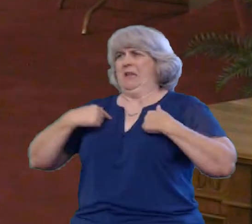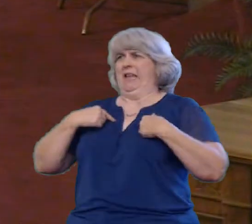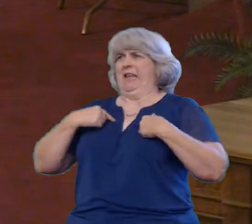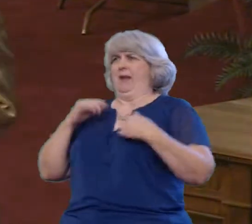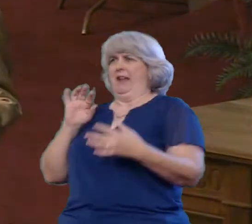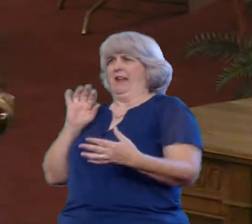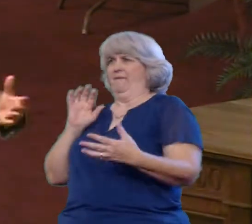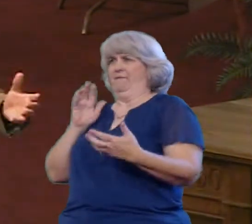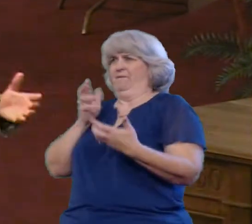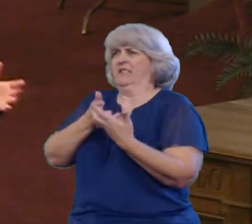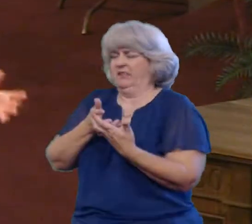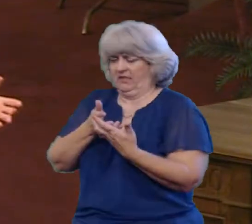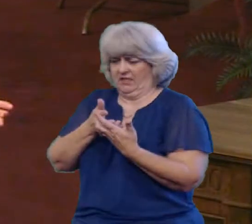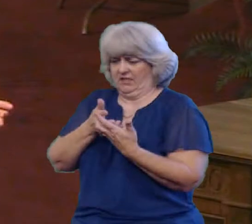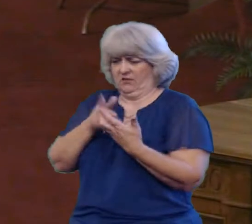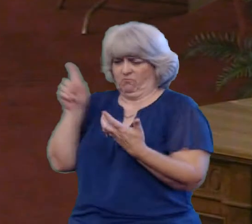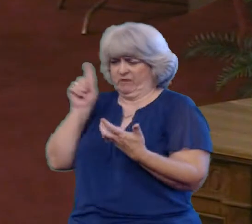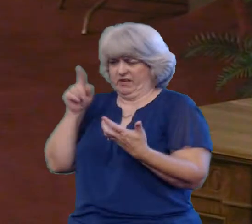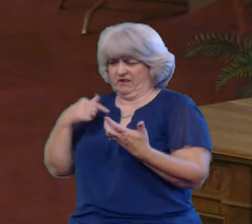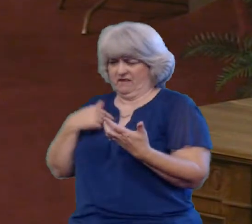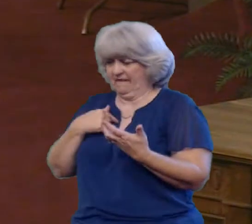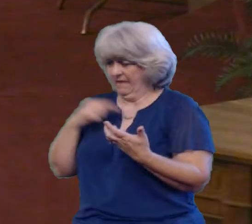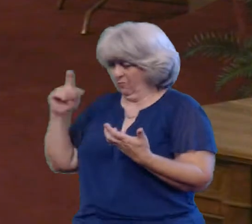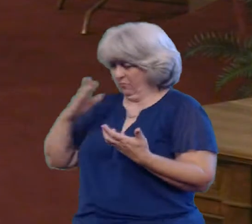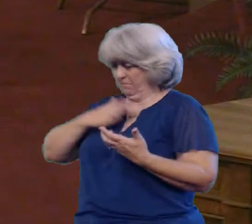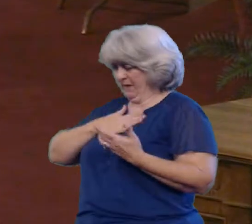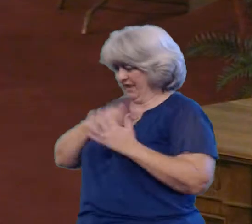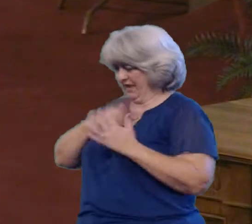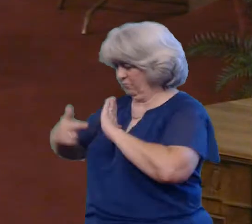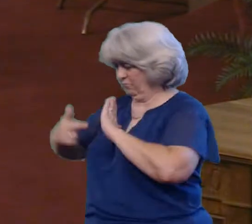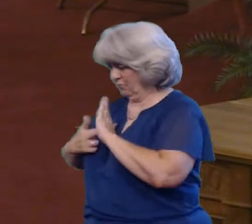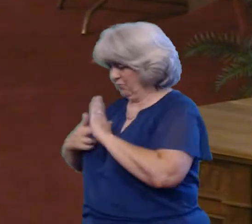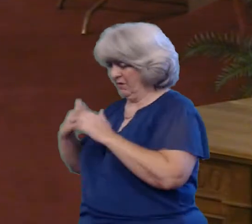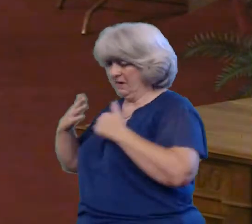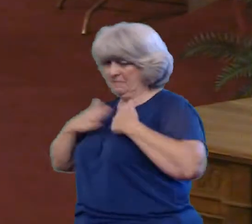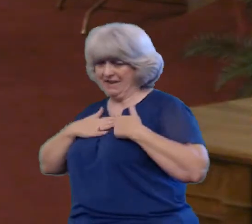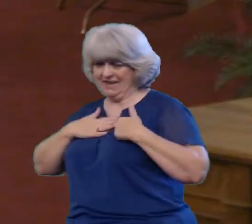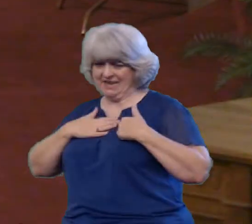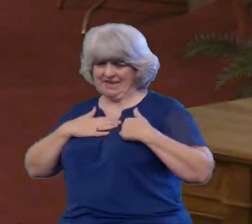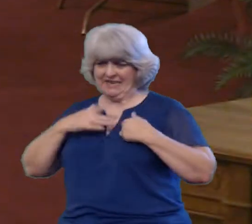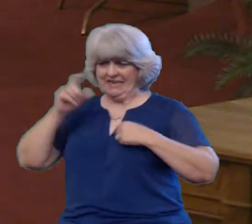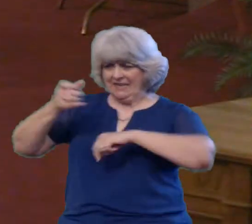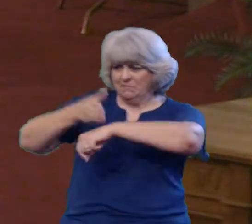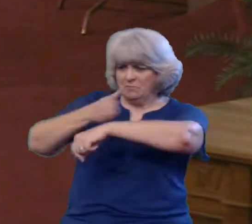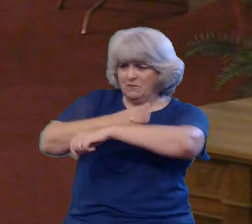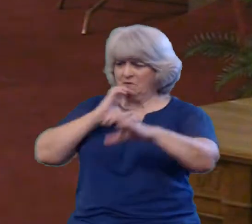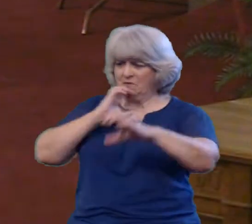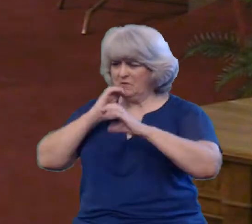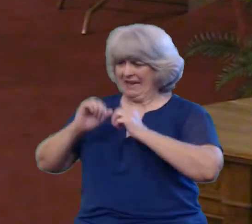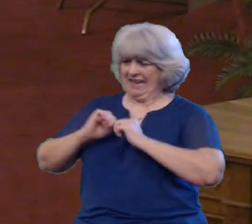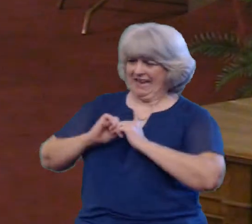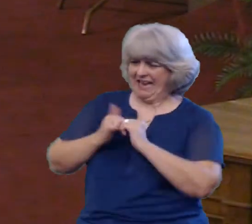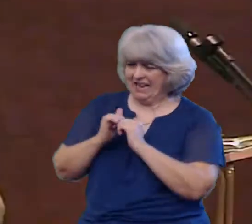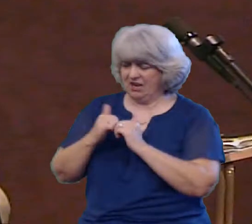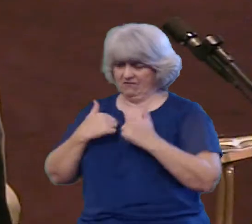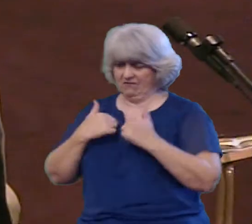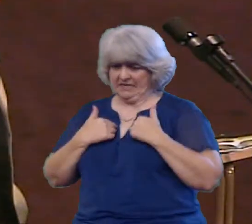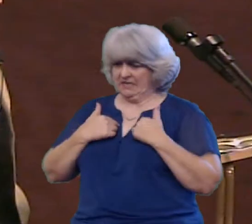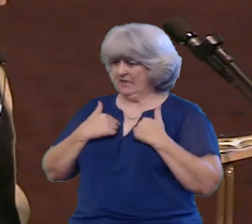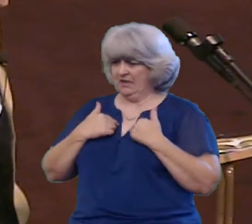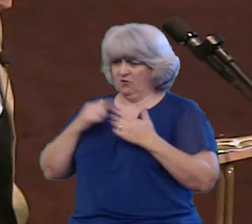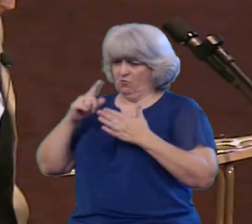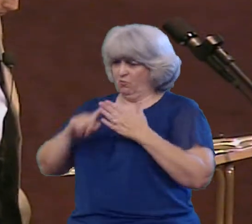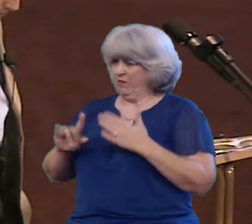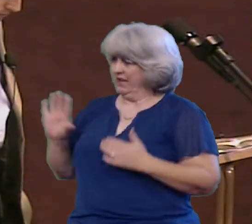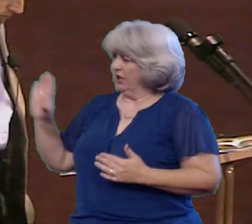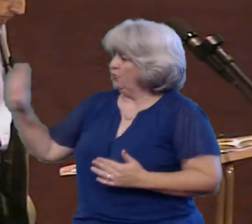better? What are the things that you can do To improve that communication and improve those relationships? What is your purpose?